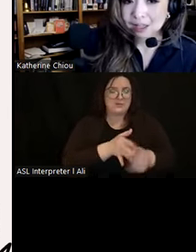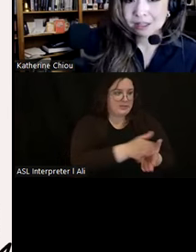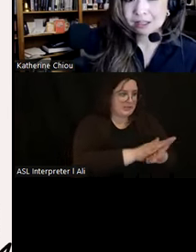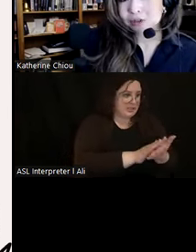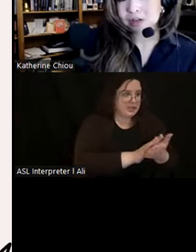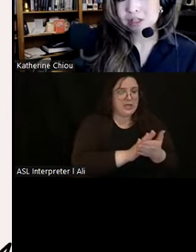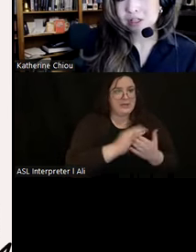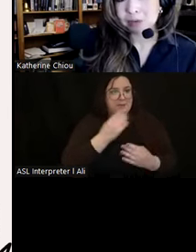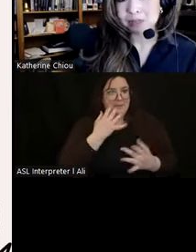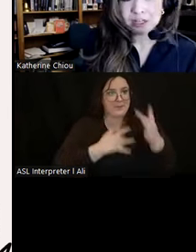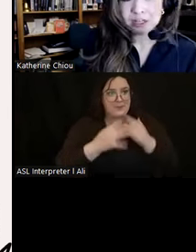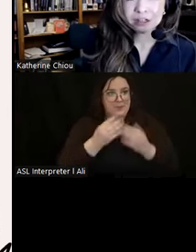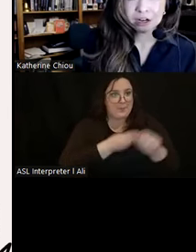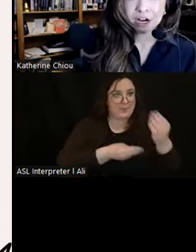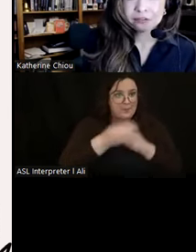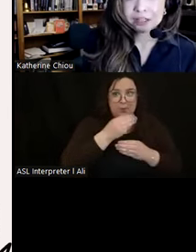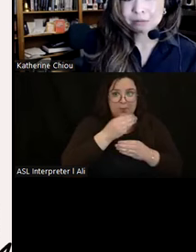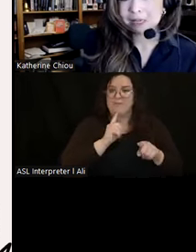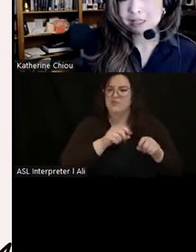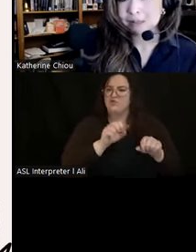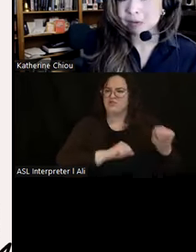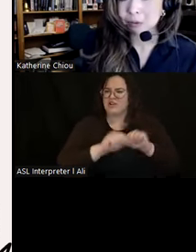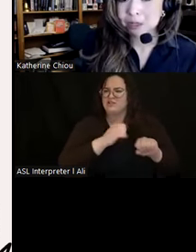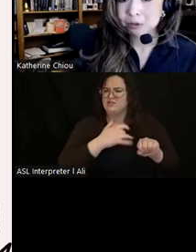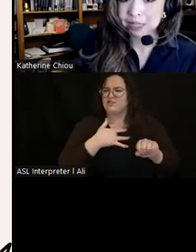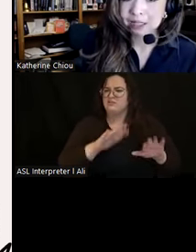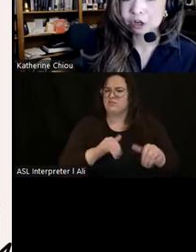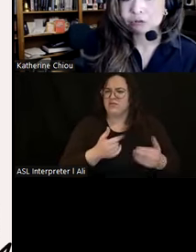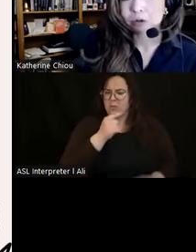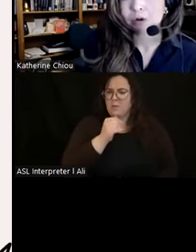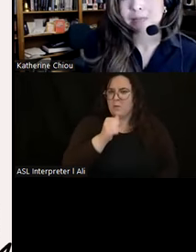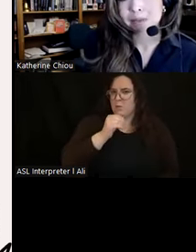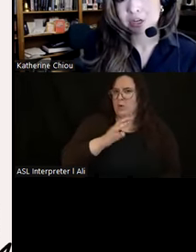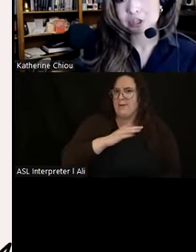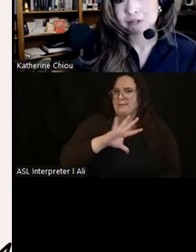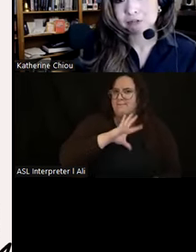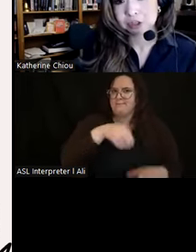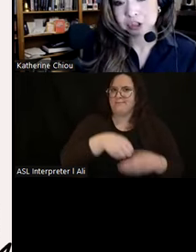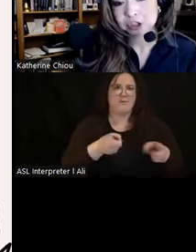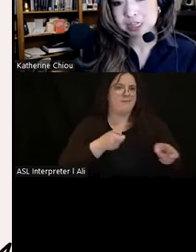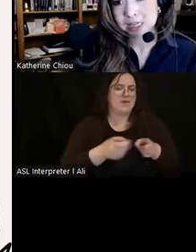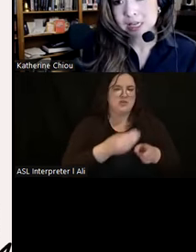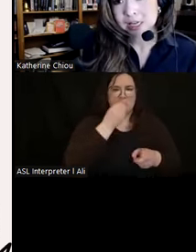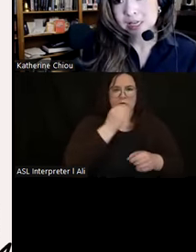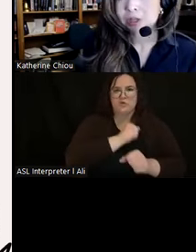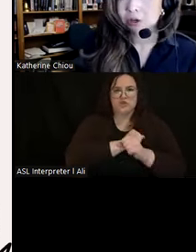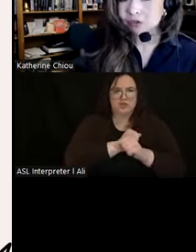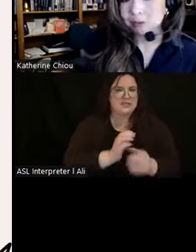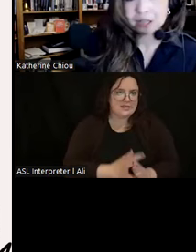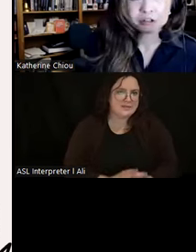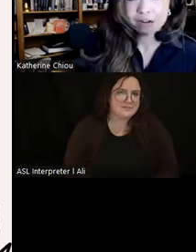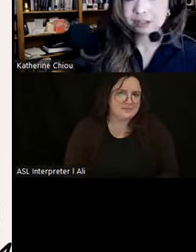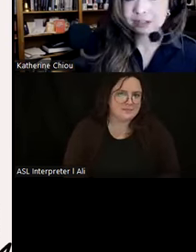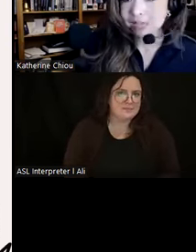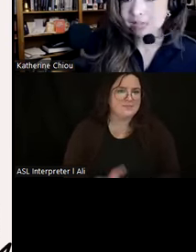The types of strategies that we see here are often implemented by women who play a large role in managing food insecurity, and we know this